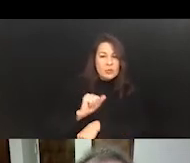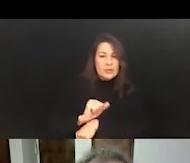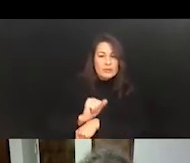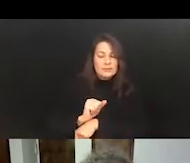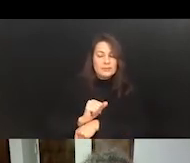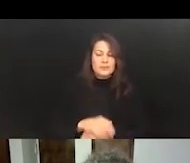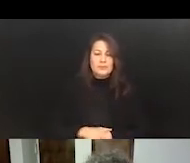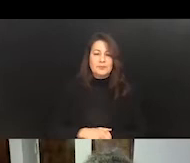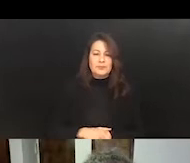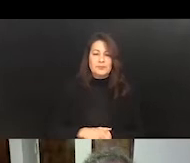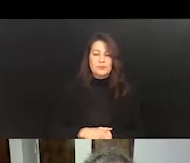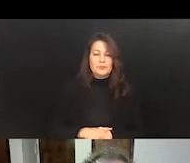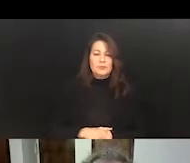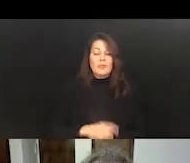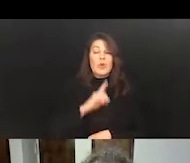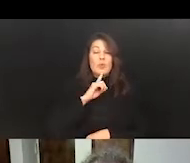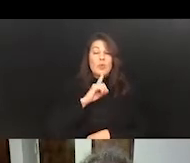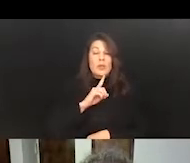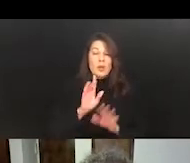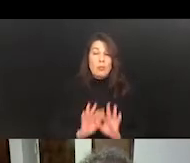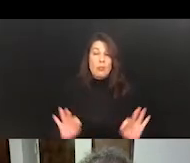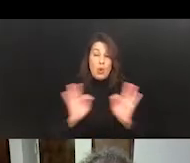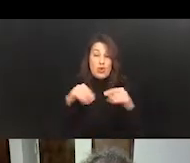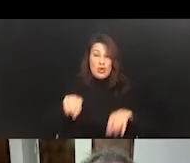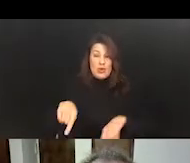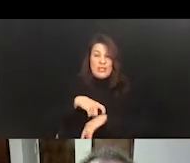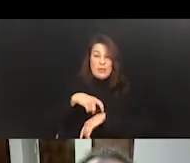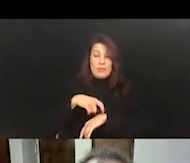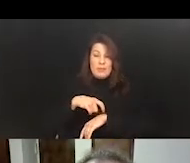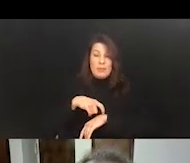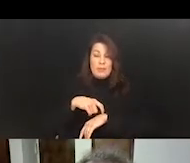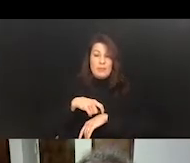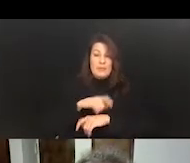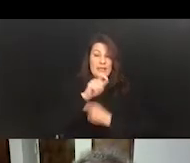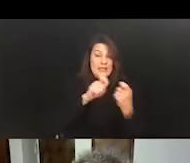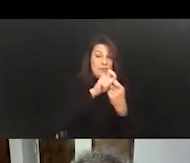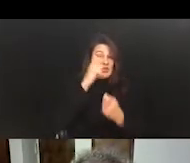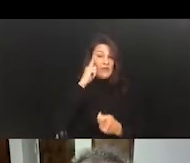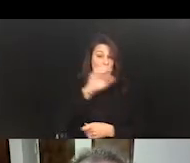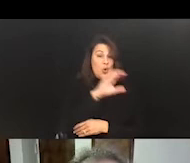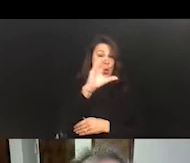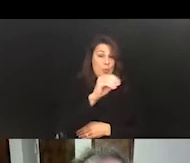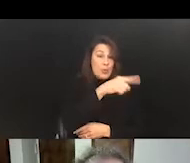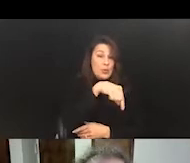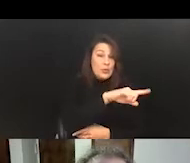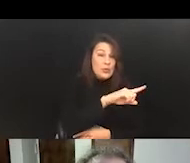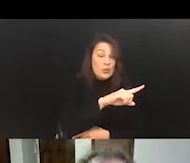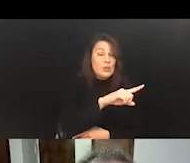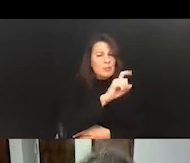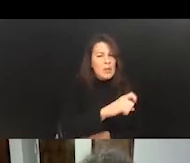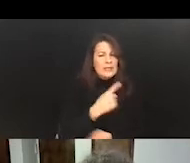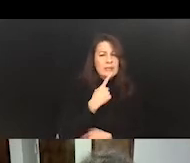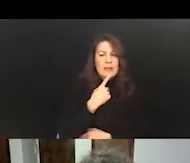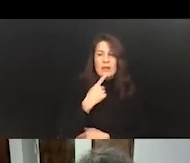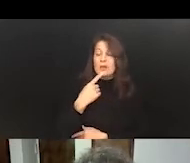So it's really important in this time, and particularly for corporations themselves to say, okay, we